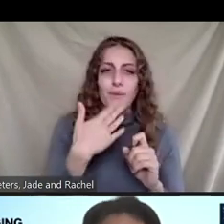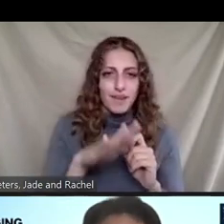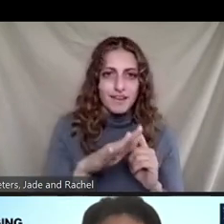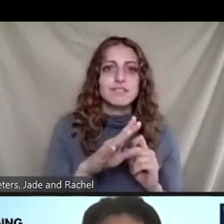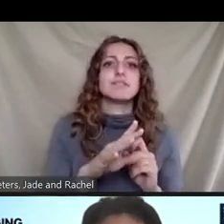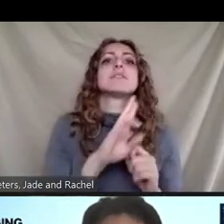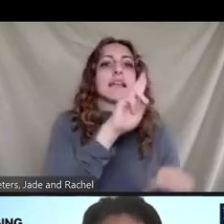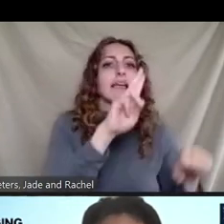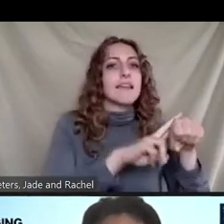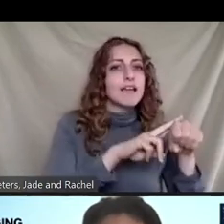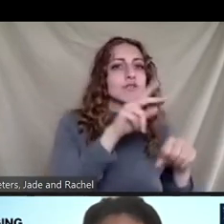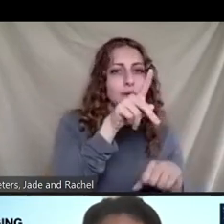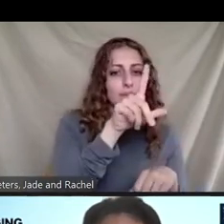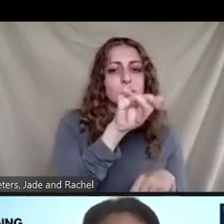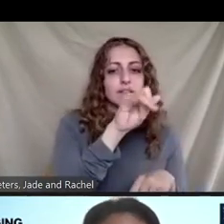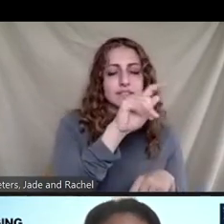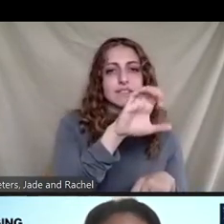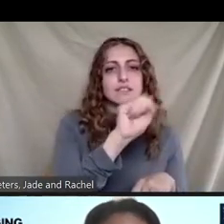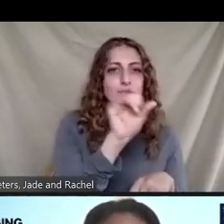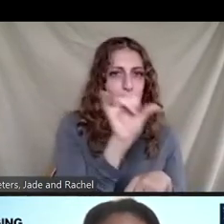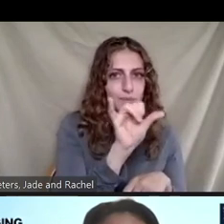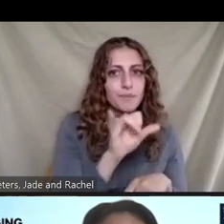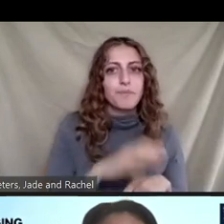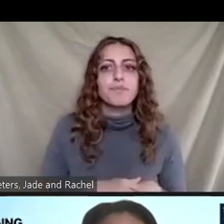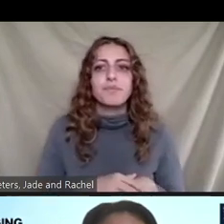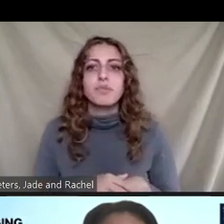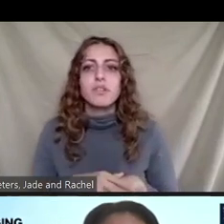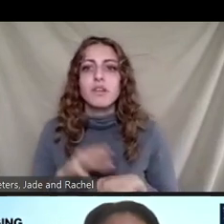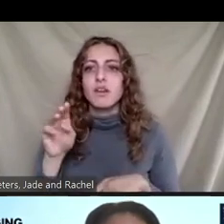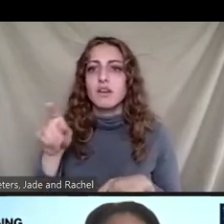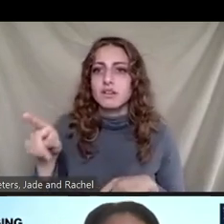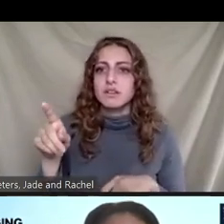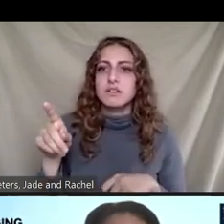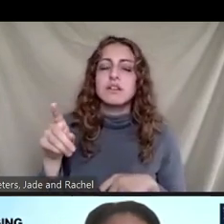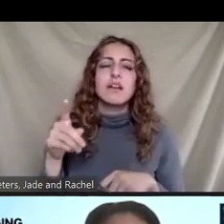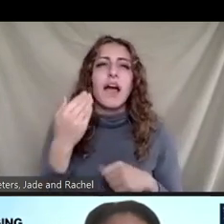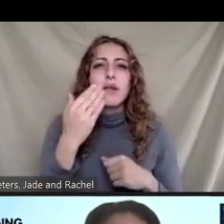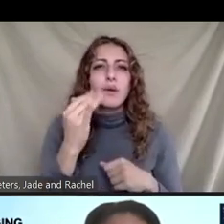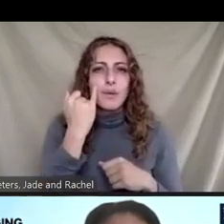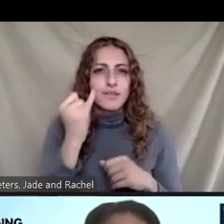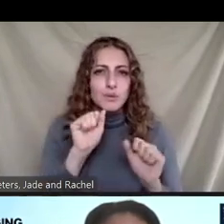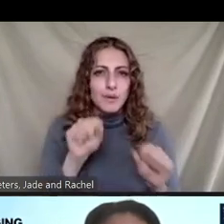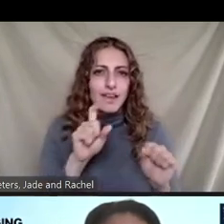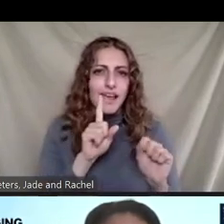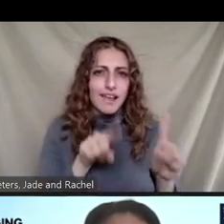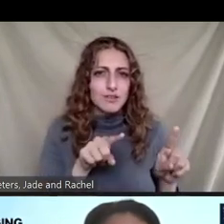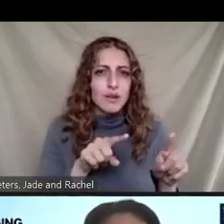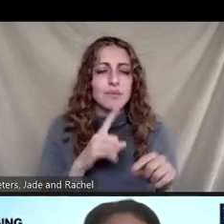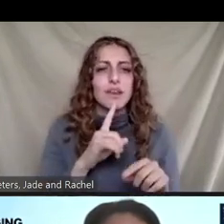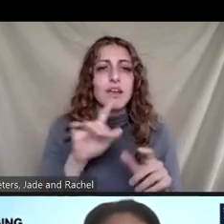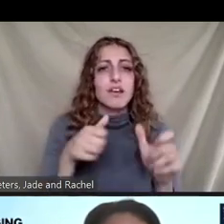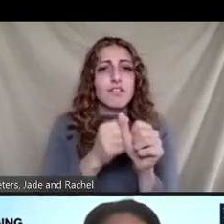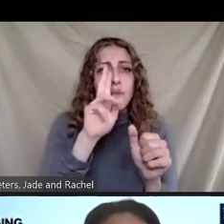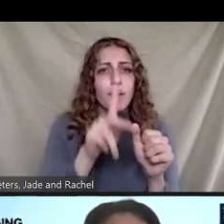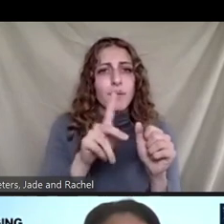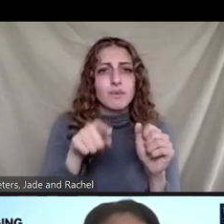Yeah. Dr. Trotz, other questions? Well, there, I'm not sure if this panelist can answer it, but there was a question on follow up on the micro plastics.